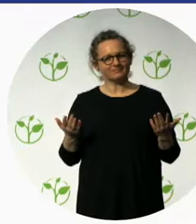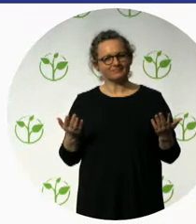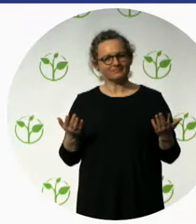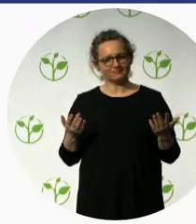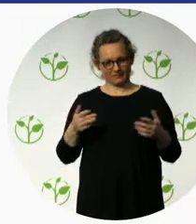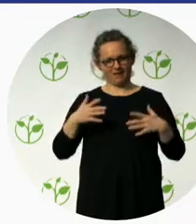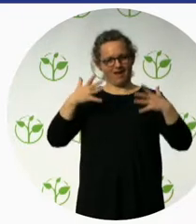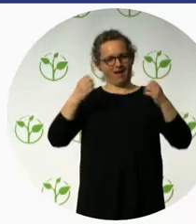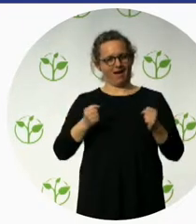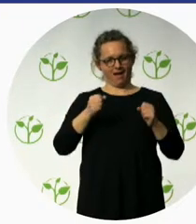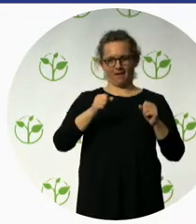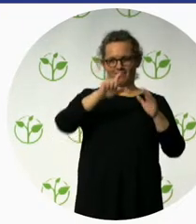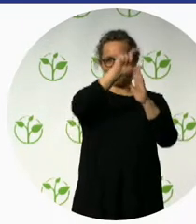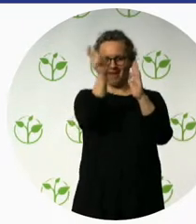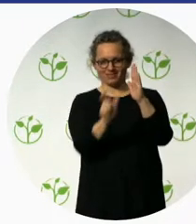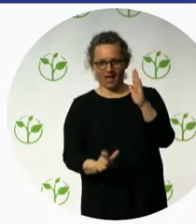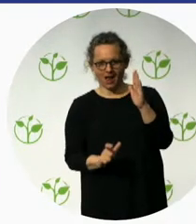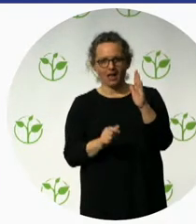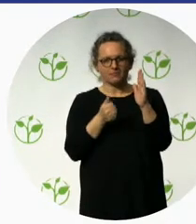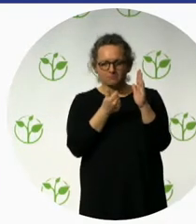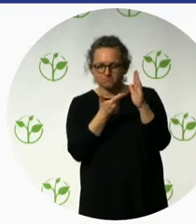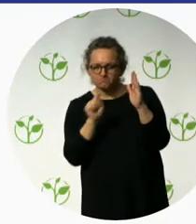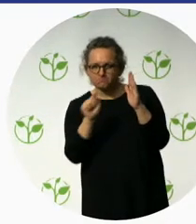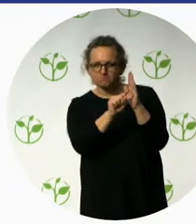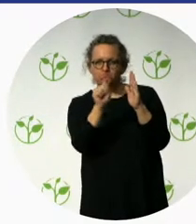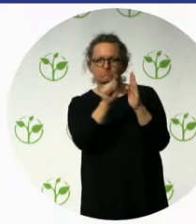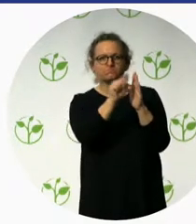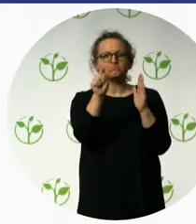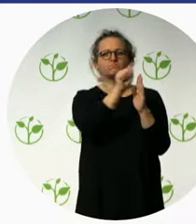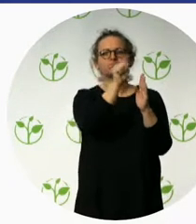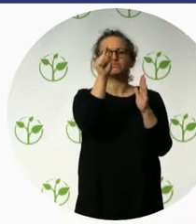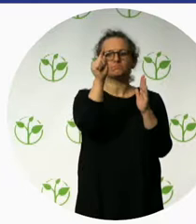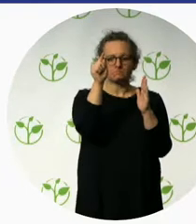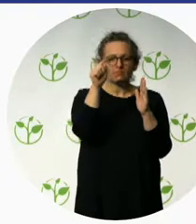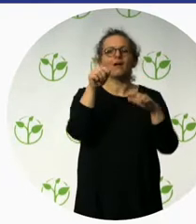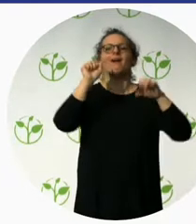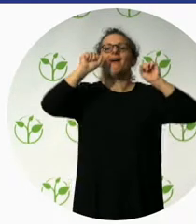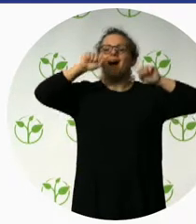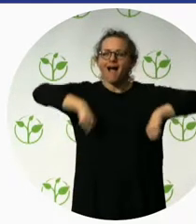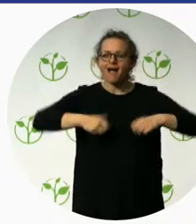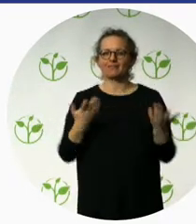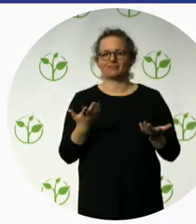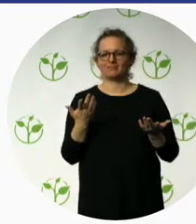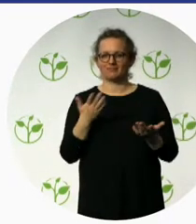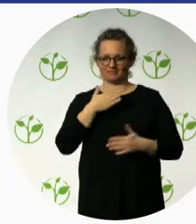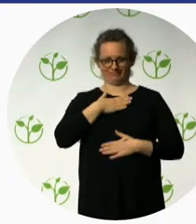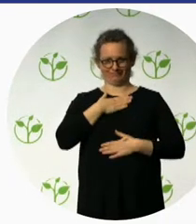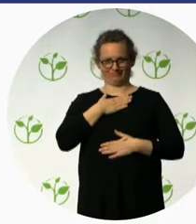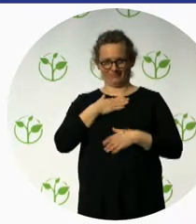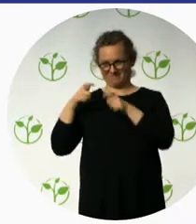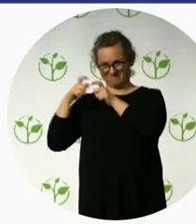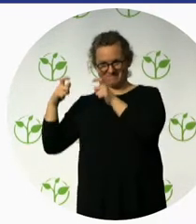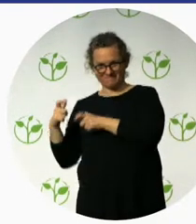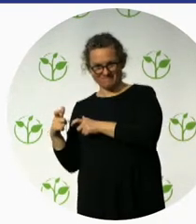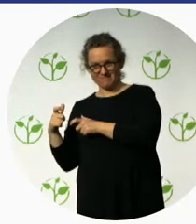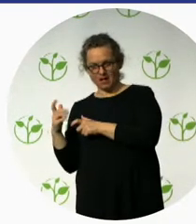well-known property in the field of accessible tourism. It's one of the very few with over 60 rooms, practically,